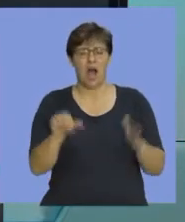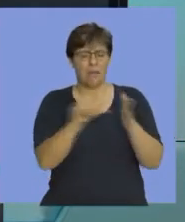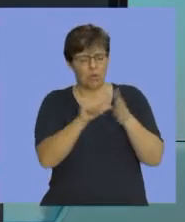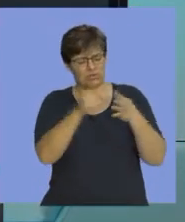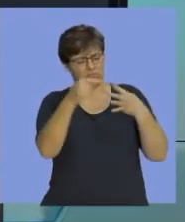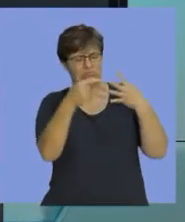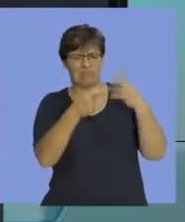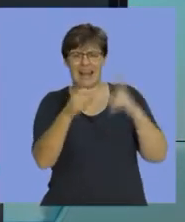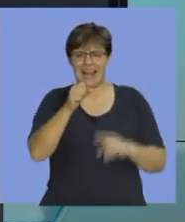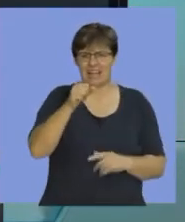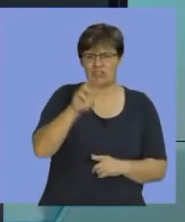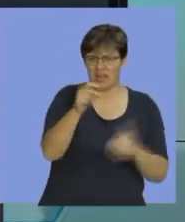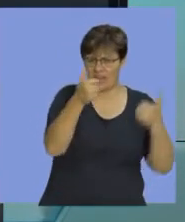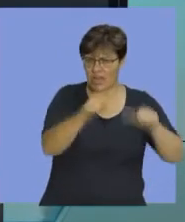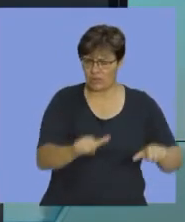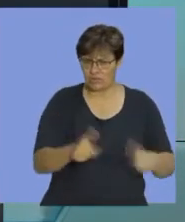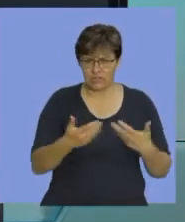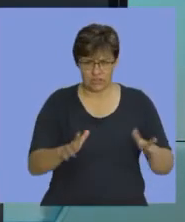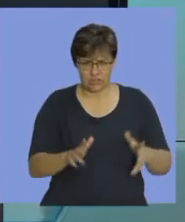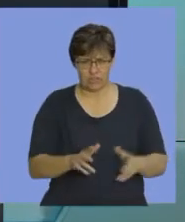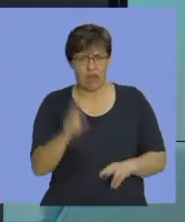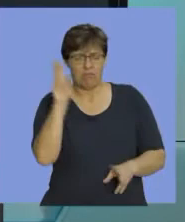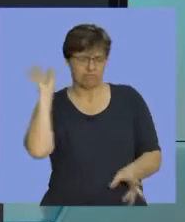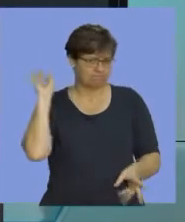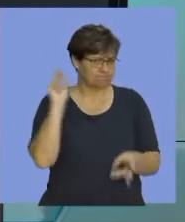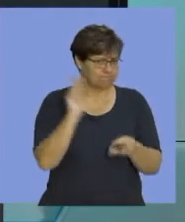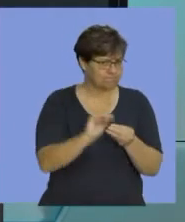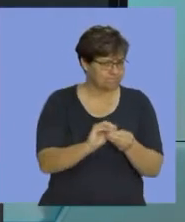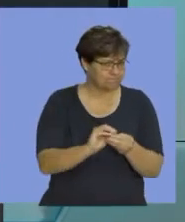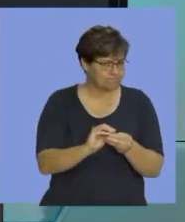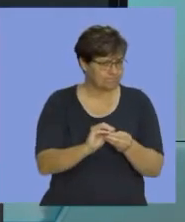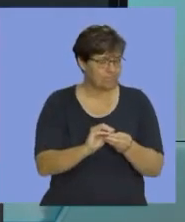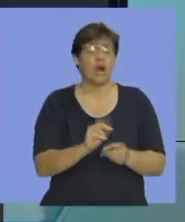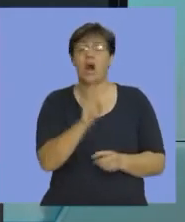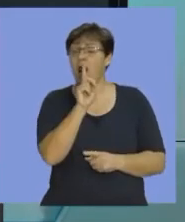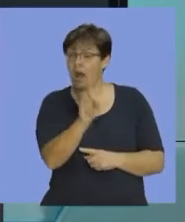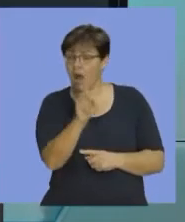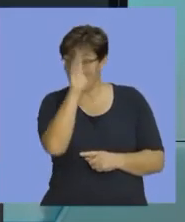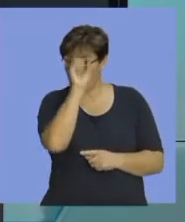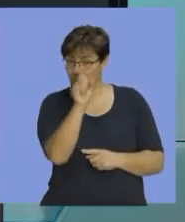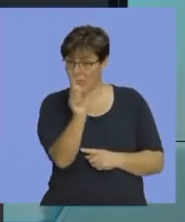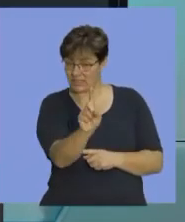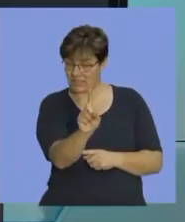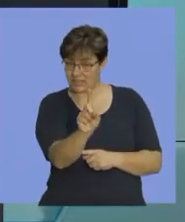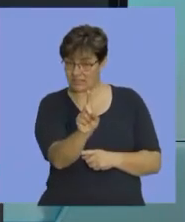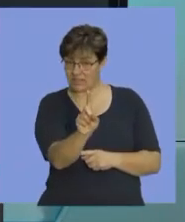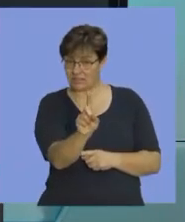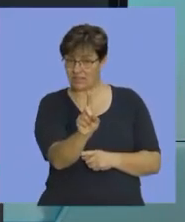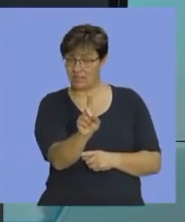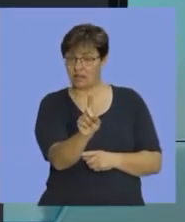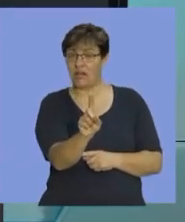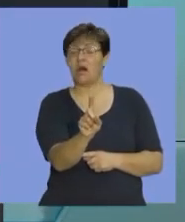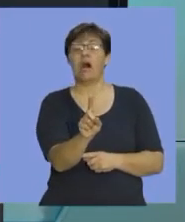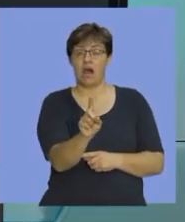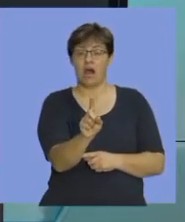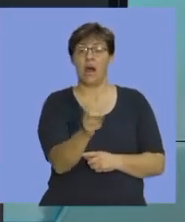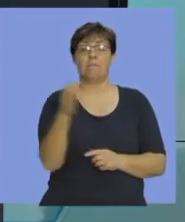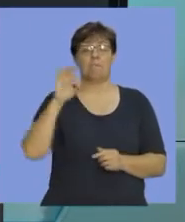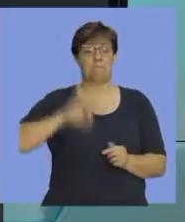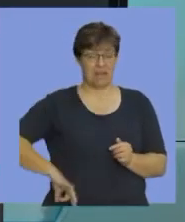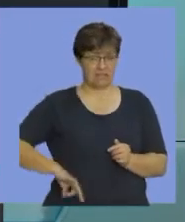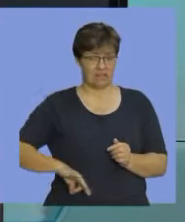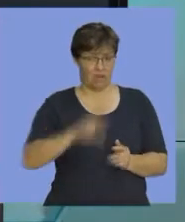ledger accounts. Quick recap. Remember, a reminder is beneficial. Okay,